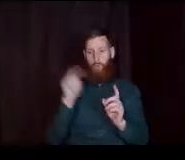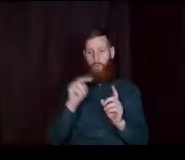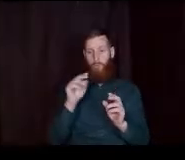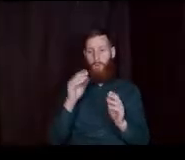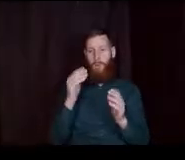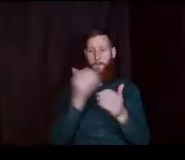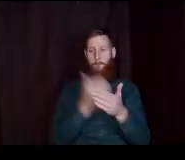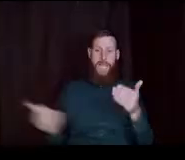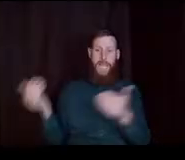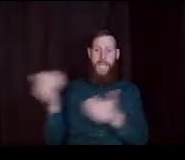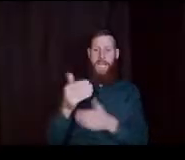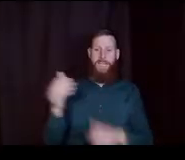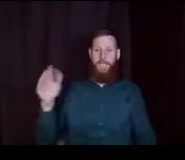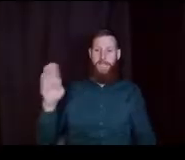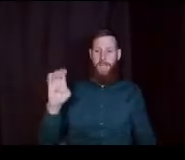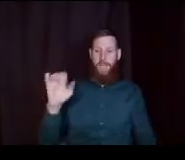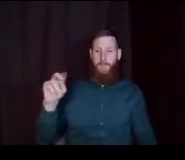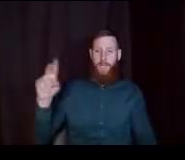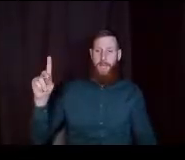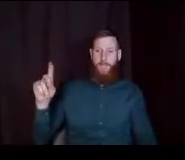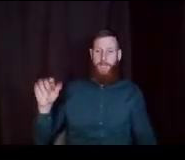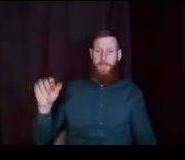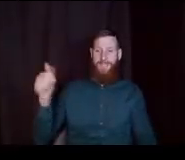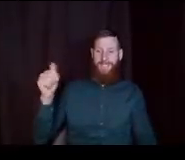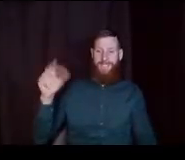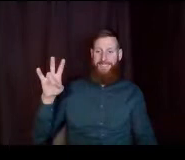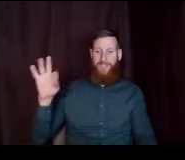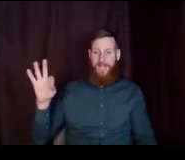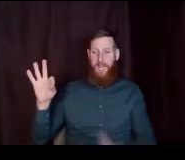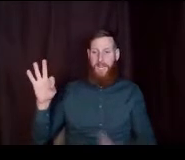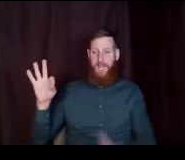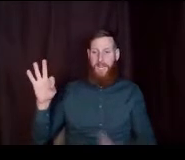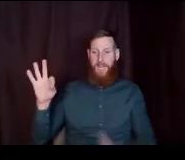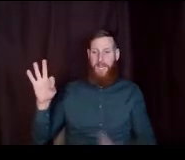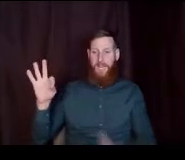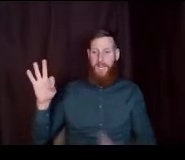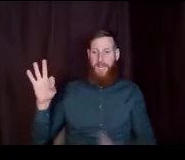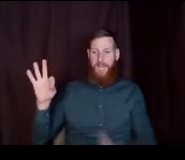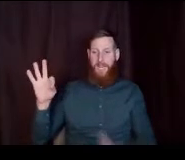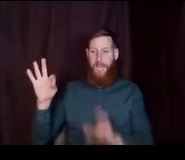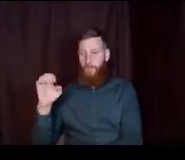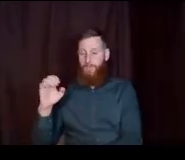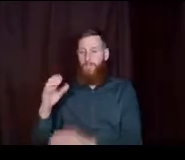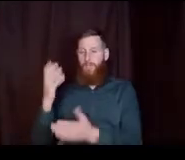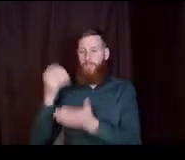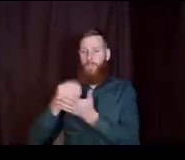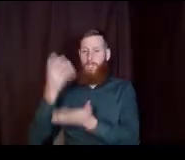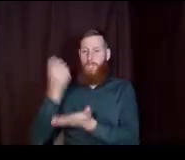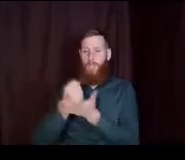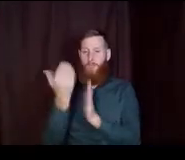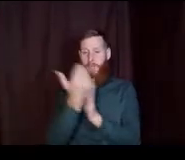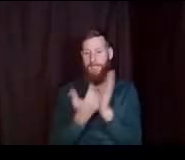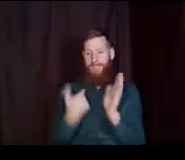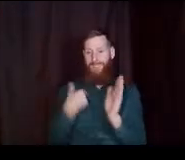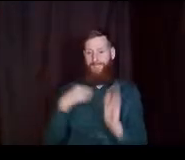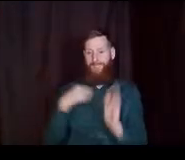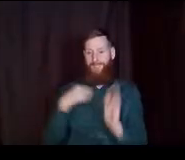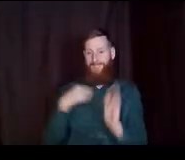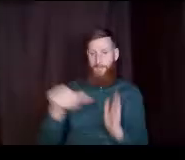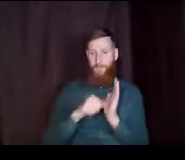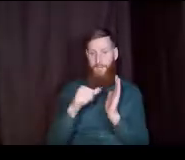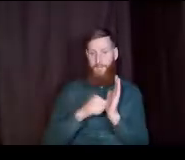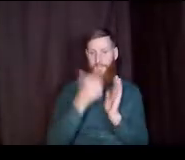Beyond 1079. conference scholarship list. They have a 45 page list of scholarships.